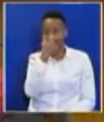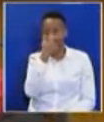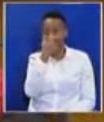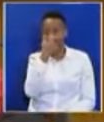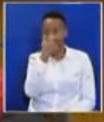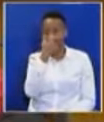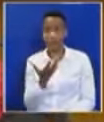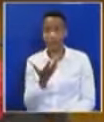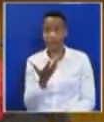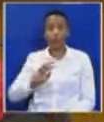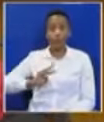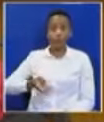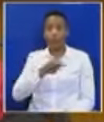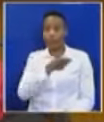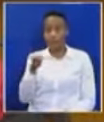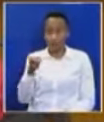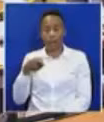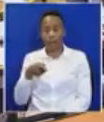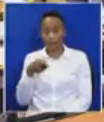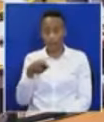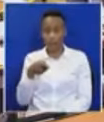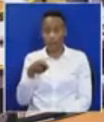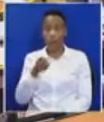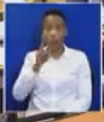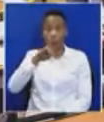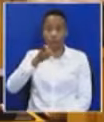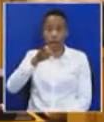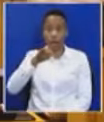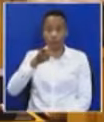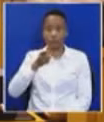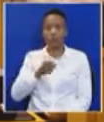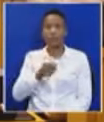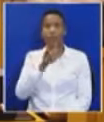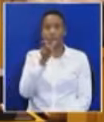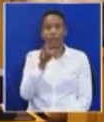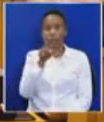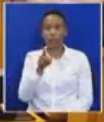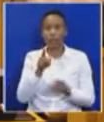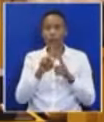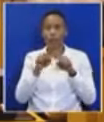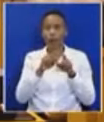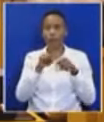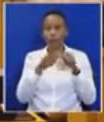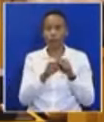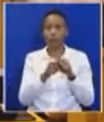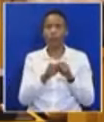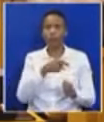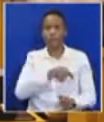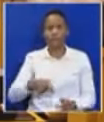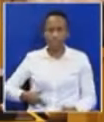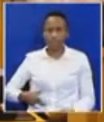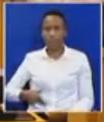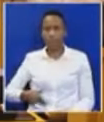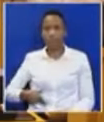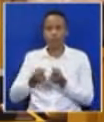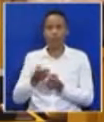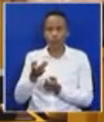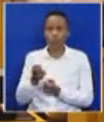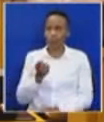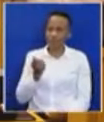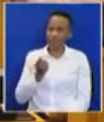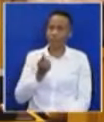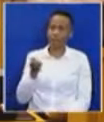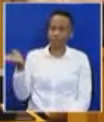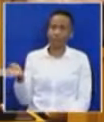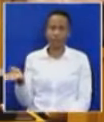The women of Marikana today are forced to raise the conduct of the president. If she wants to go ahead, she may do so through a substantive